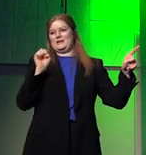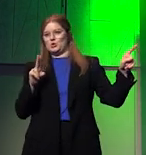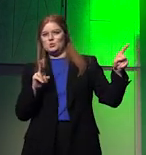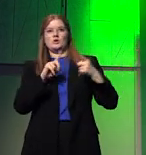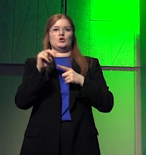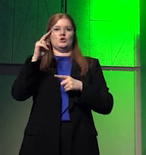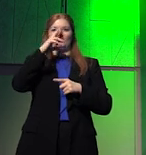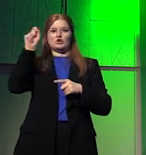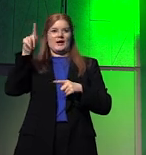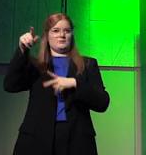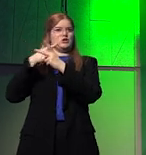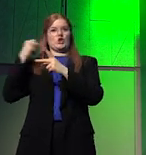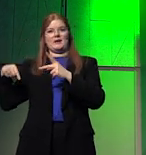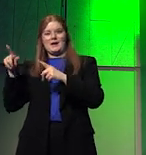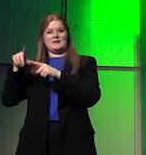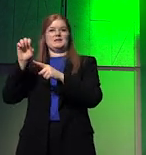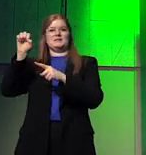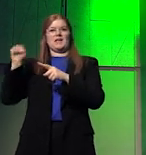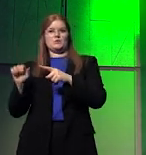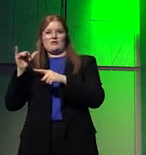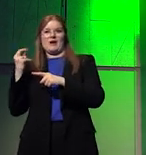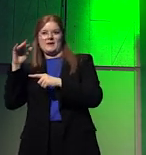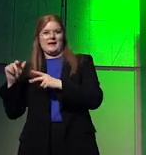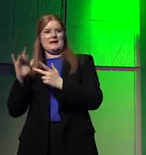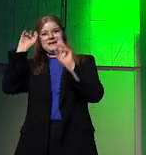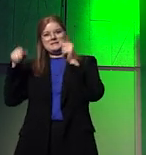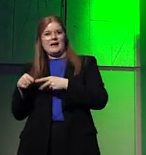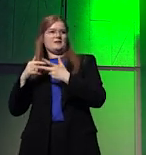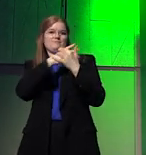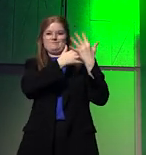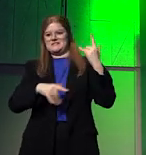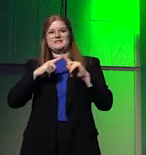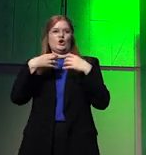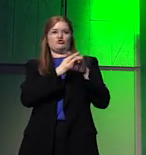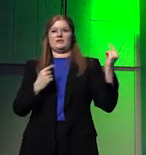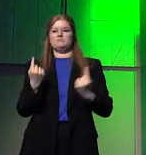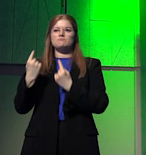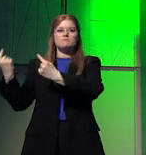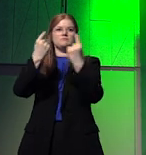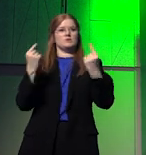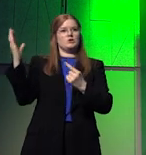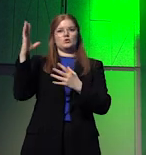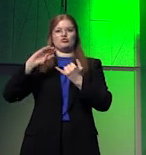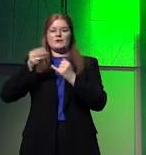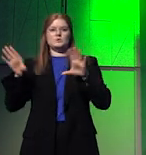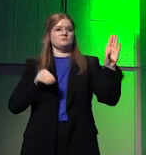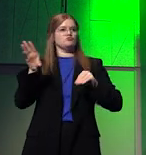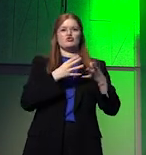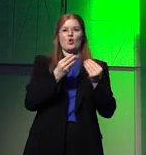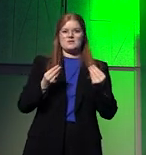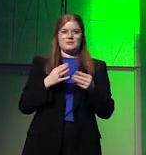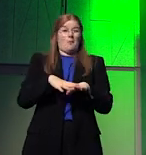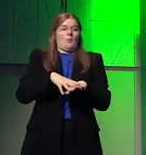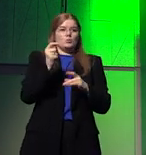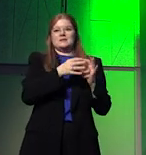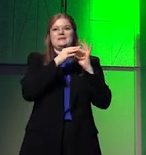EU, Russia, China, Saudi Arabia, India, and a number of other countries for resources which are mostly